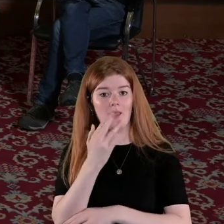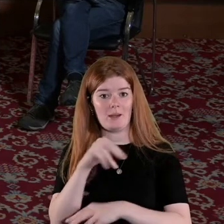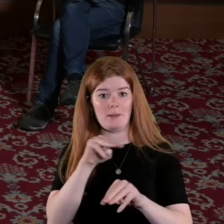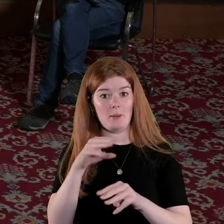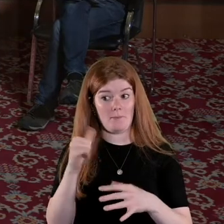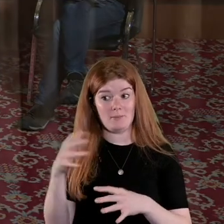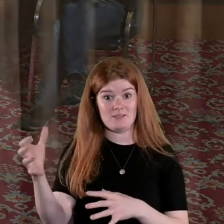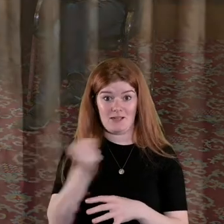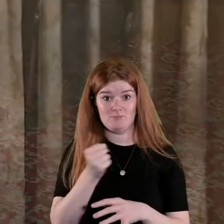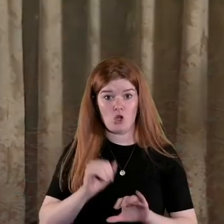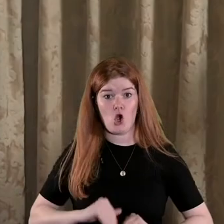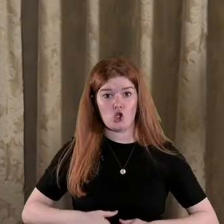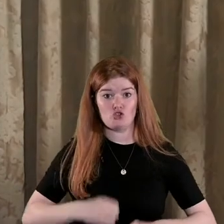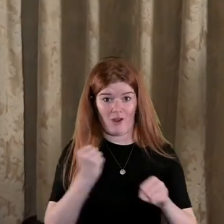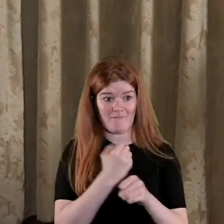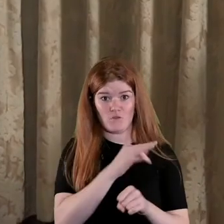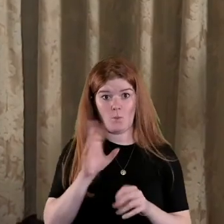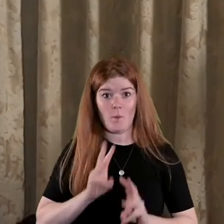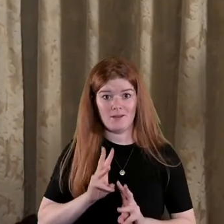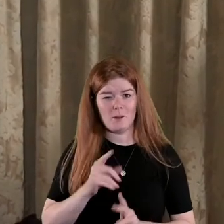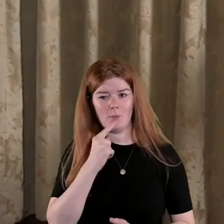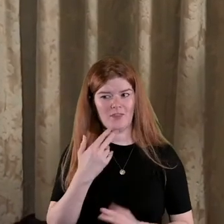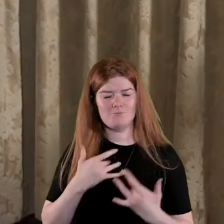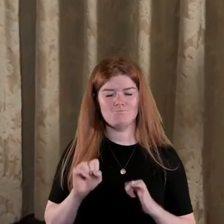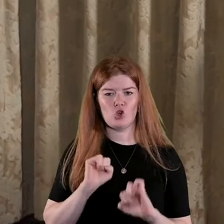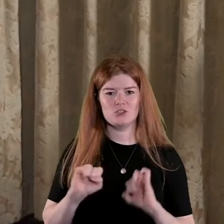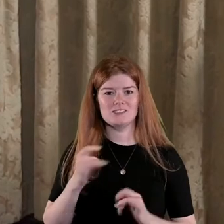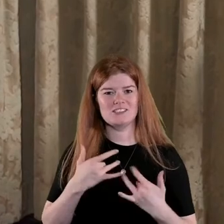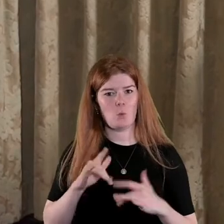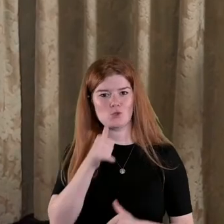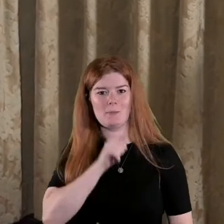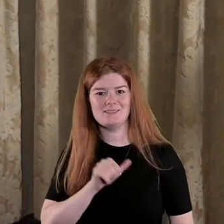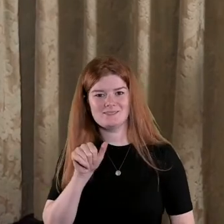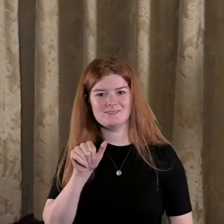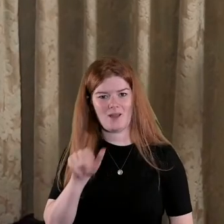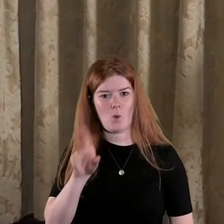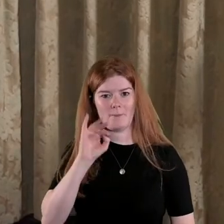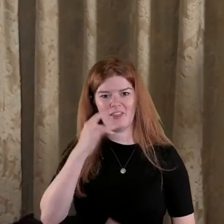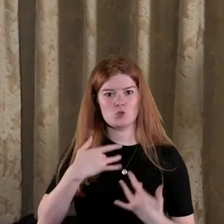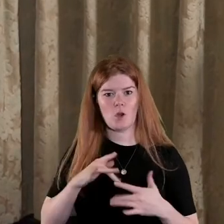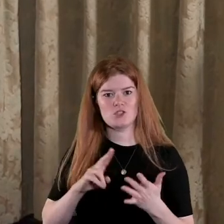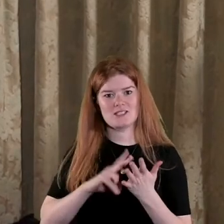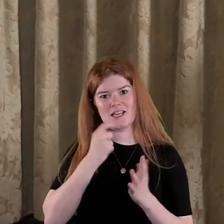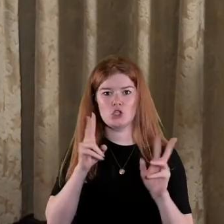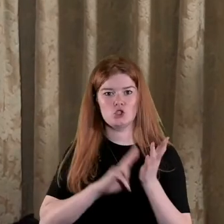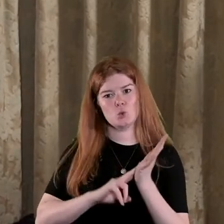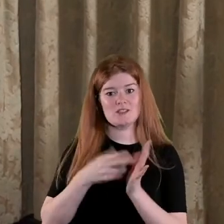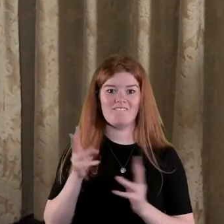taking the hunger strike tactic from women but they were very reluctant to admit that because they didn't want to be seen as using effeminate